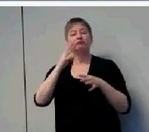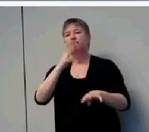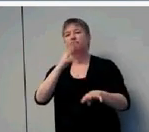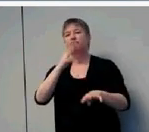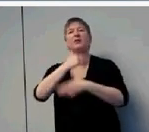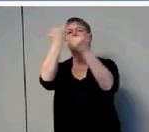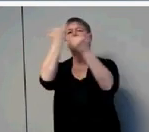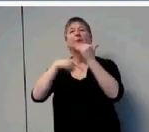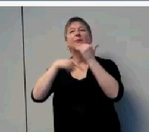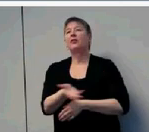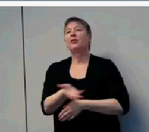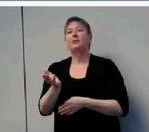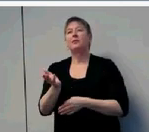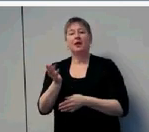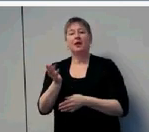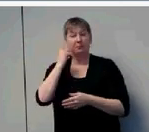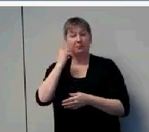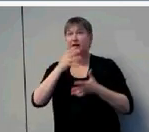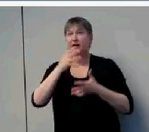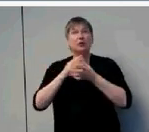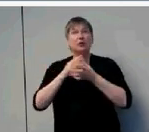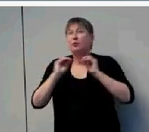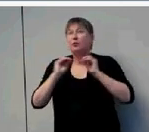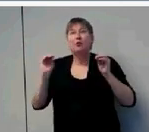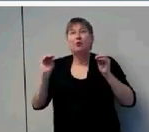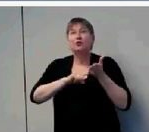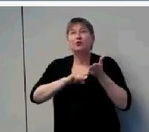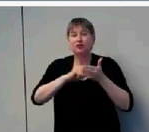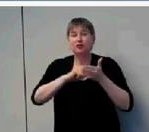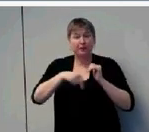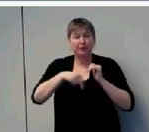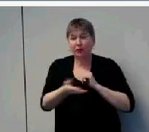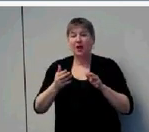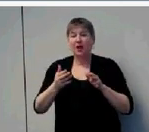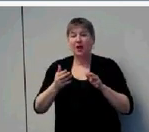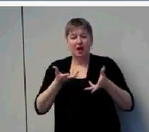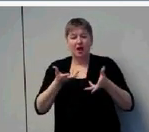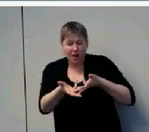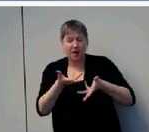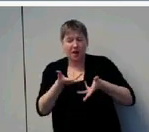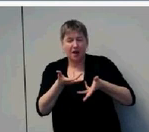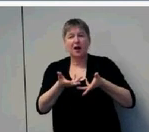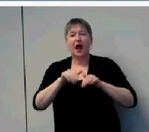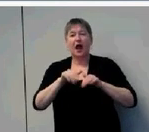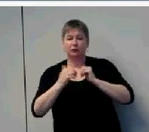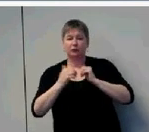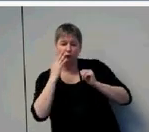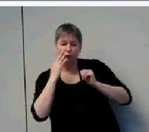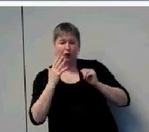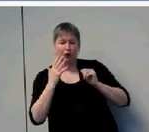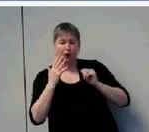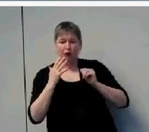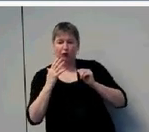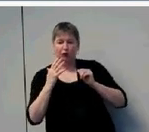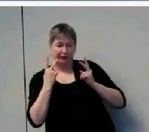studies we had on this group of children and the problem of trying to extend studies on deaf children